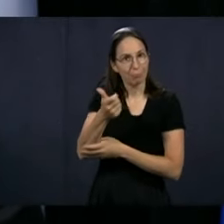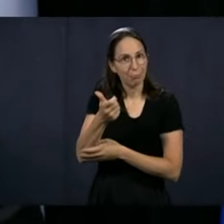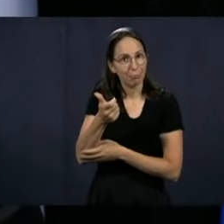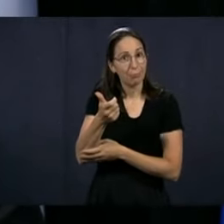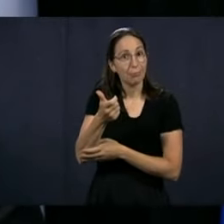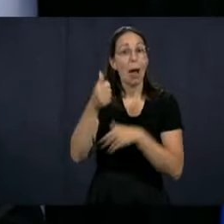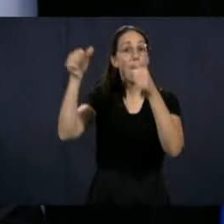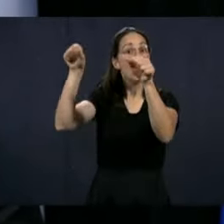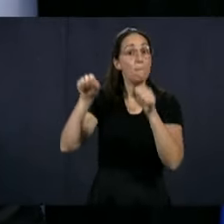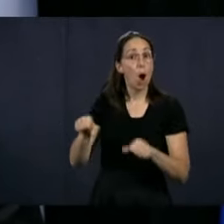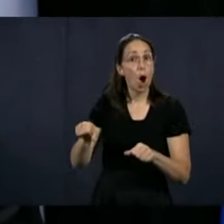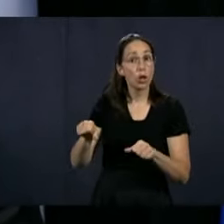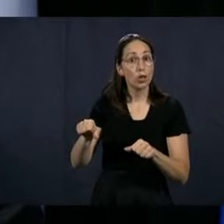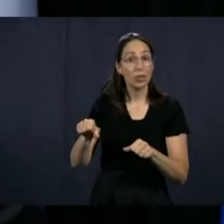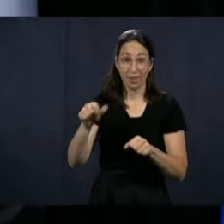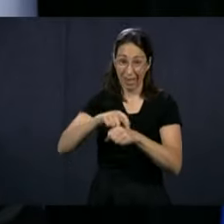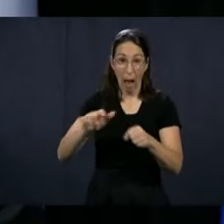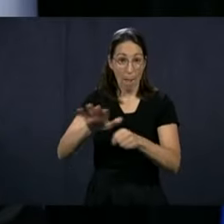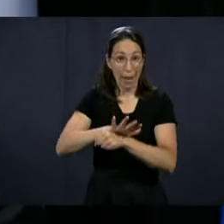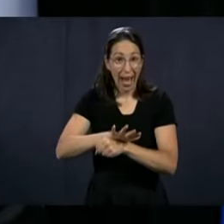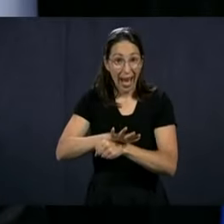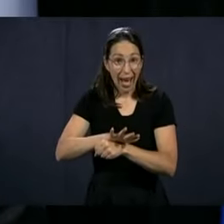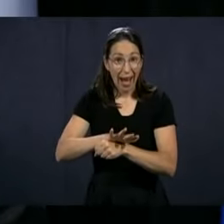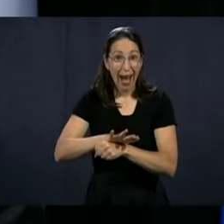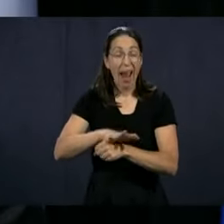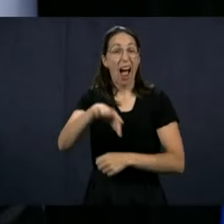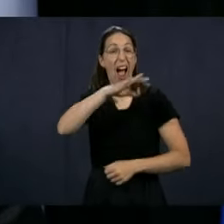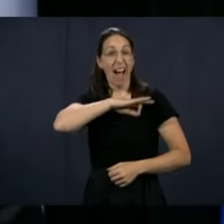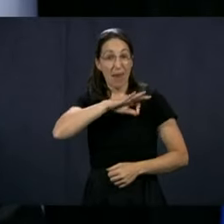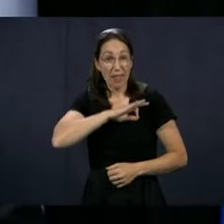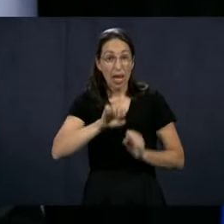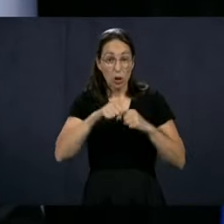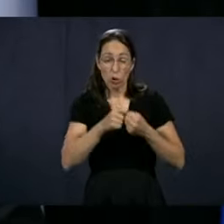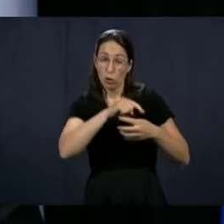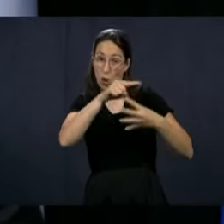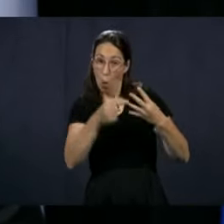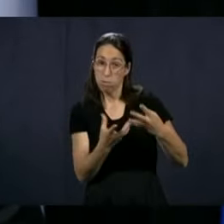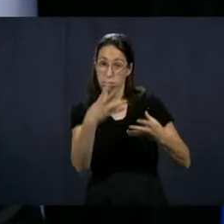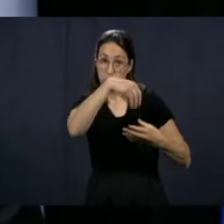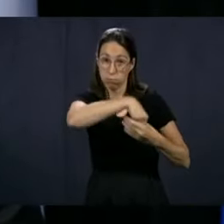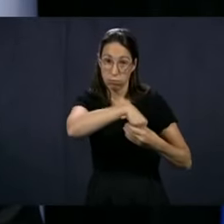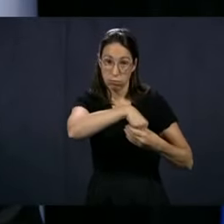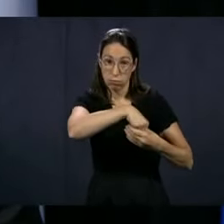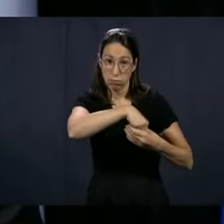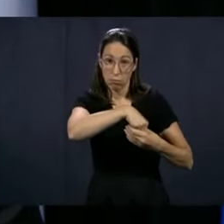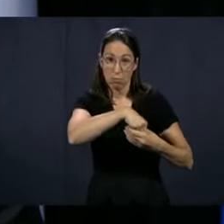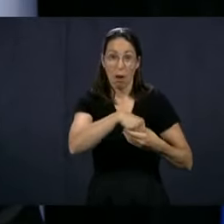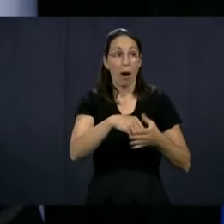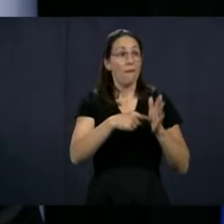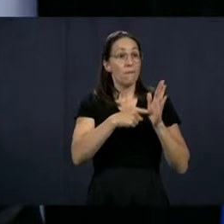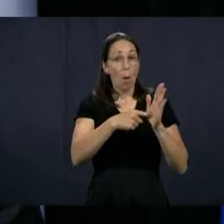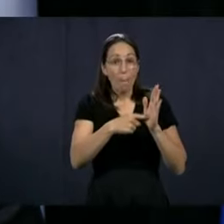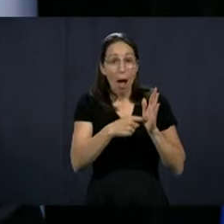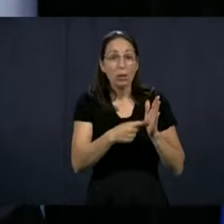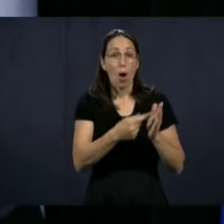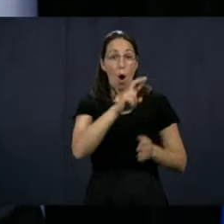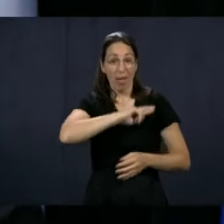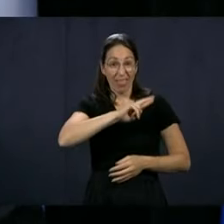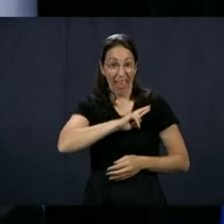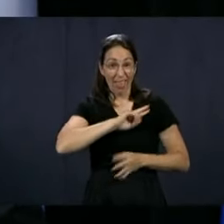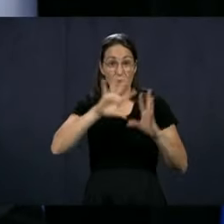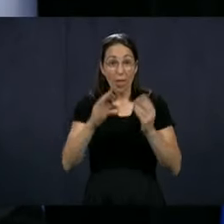full-time employment, so with all the social benefits, pension, etc., $49,000